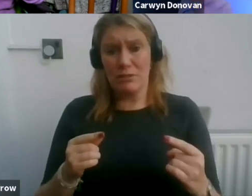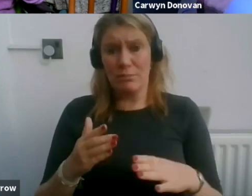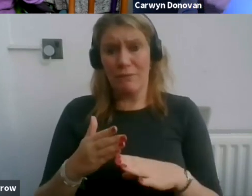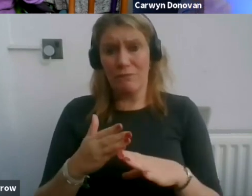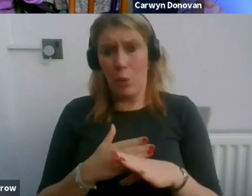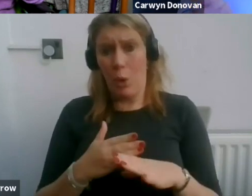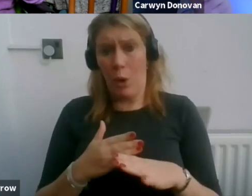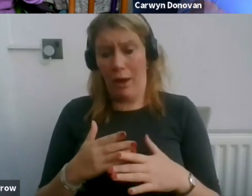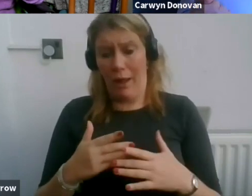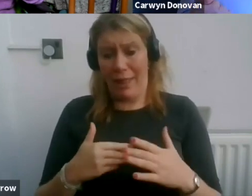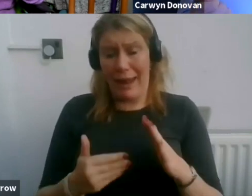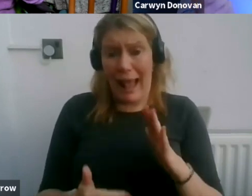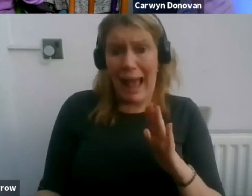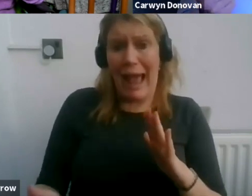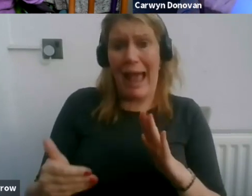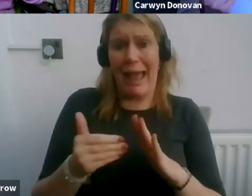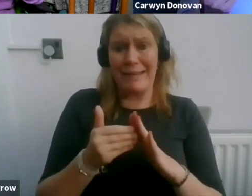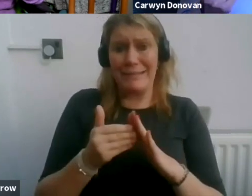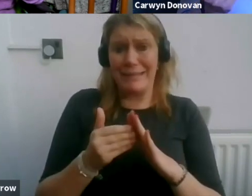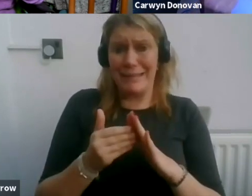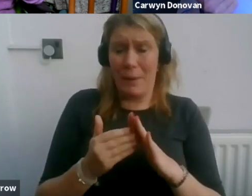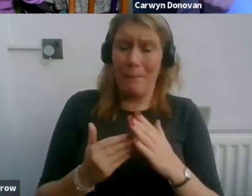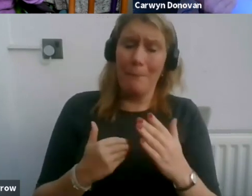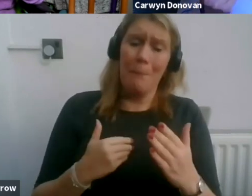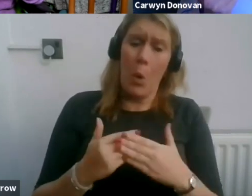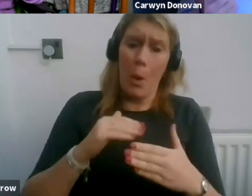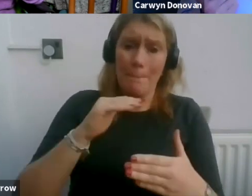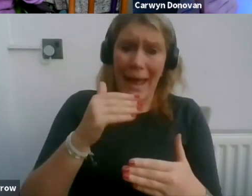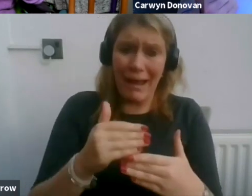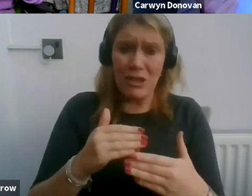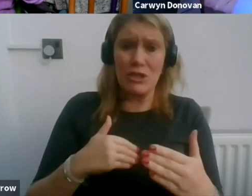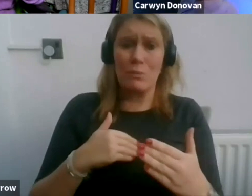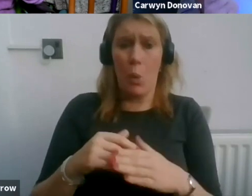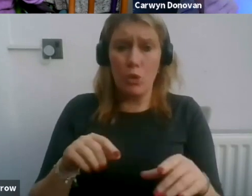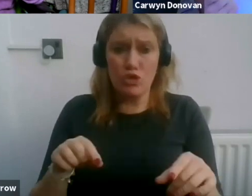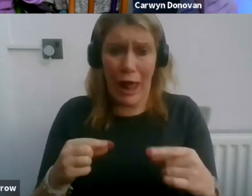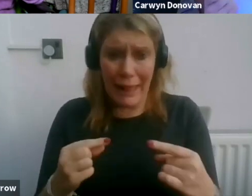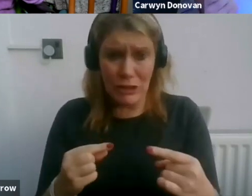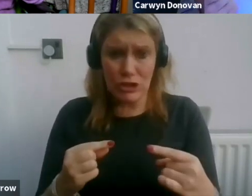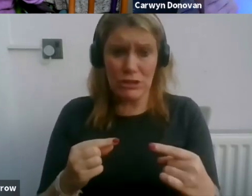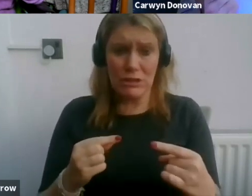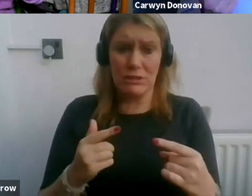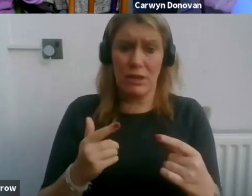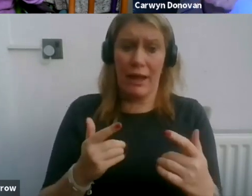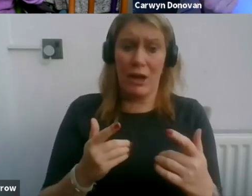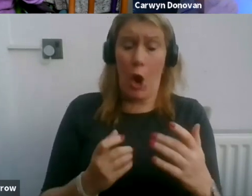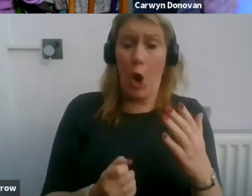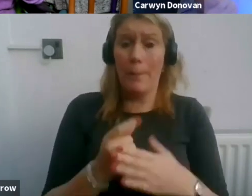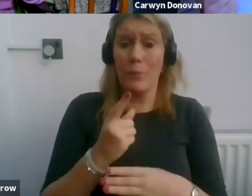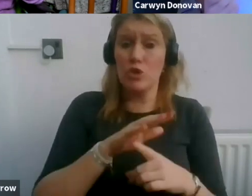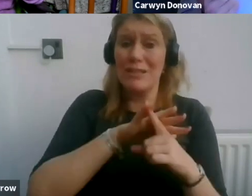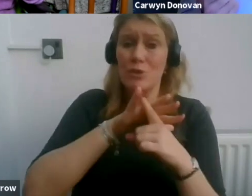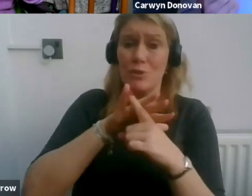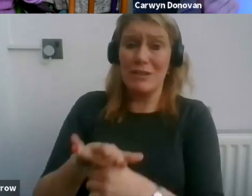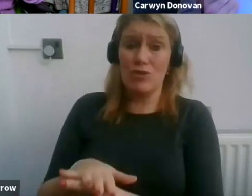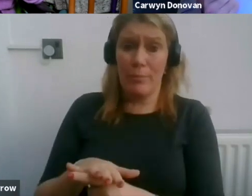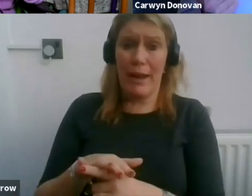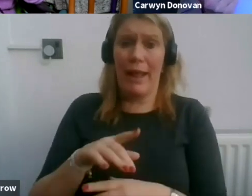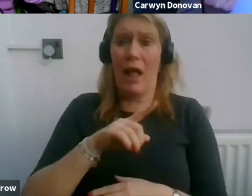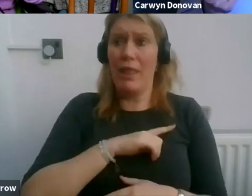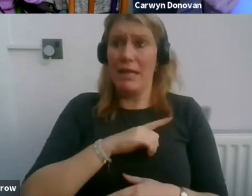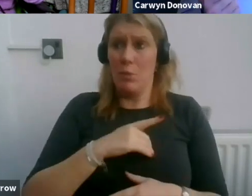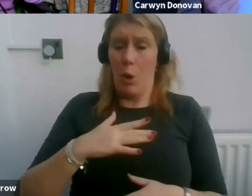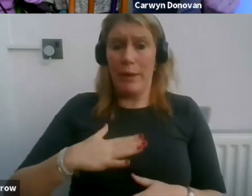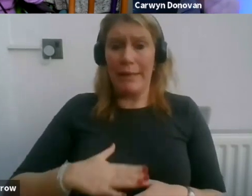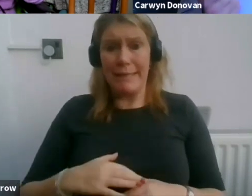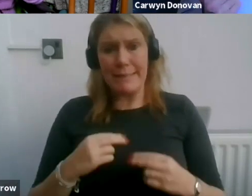added another level of, another opportunity to discriminate and we must address that, you know,